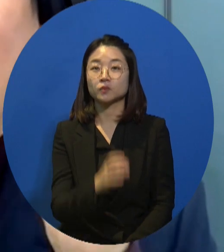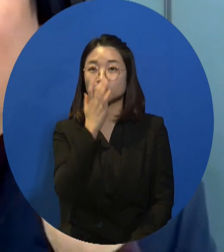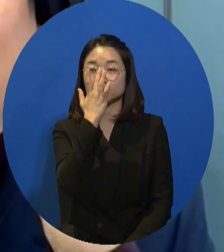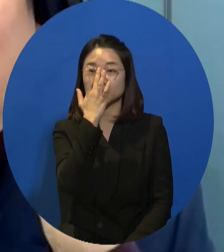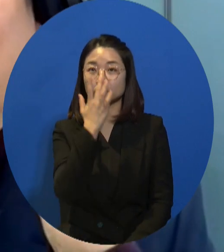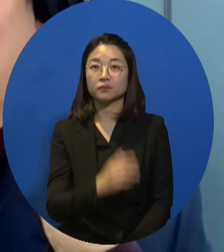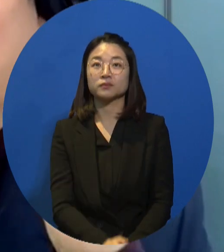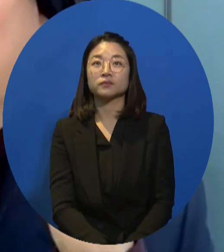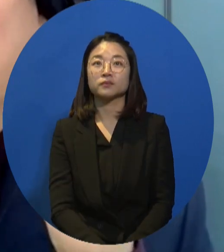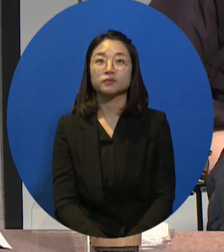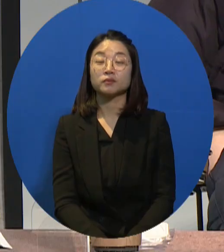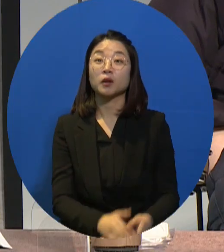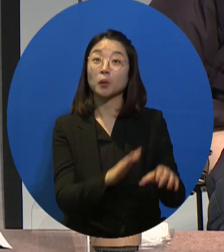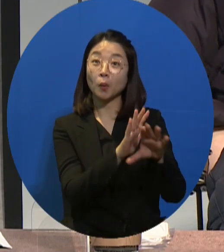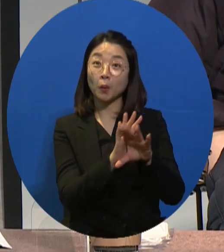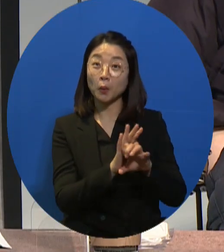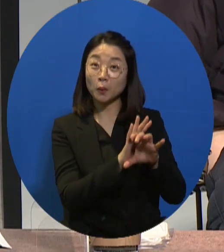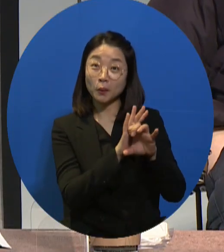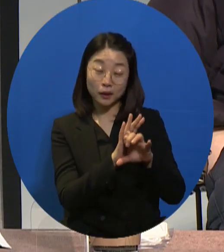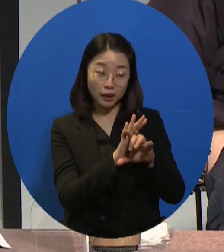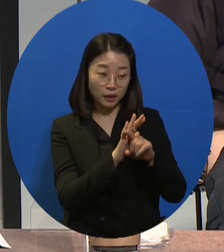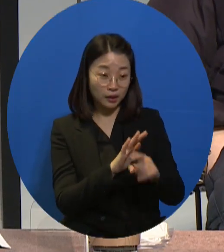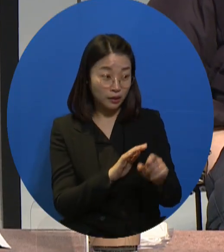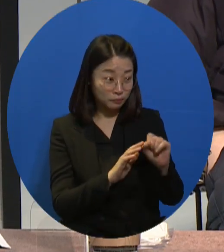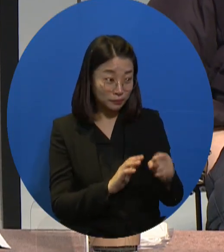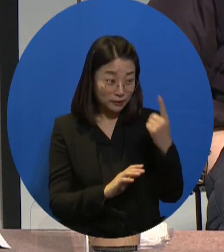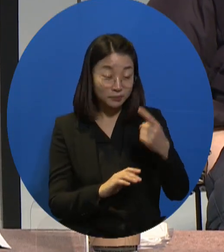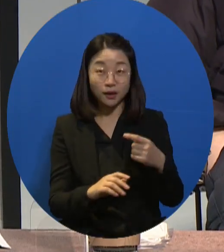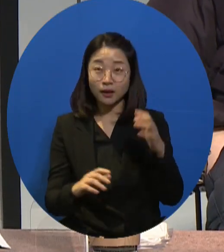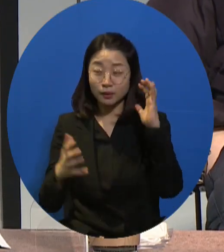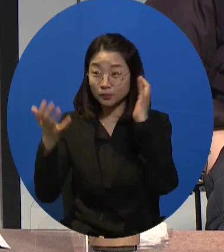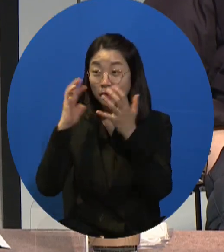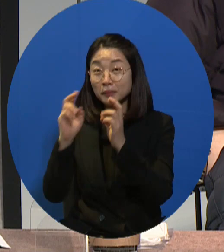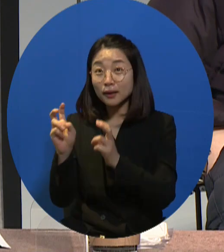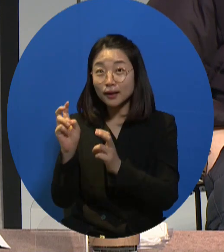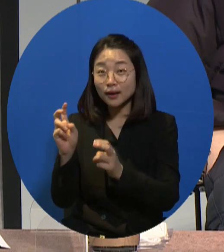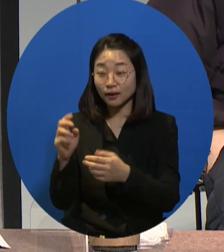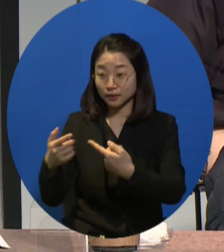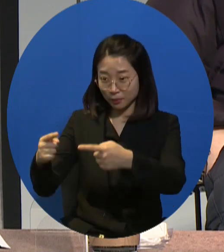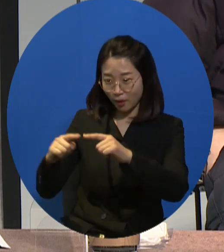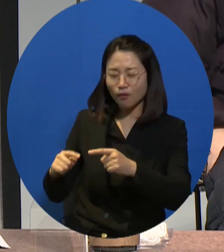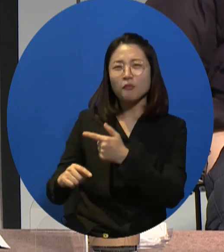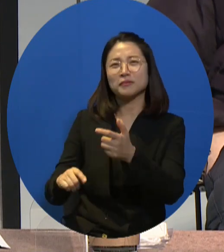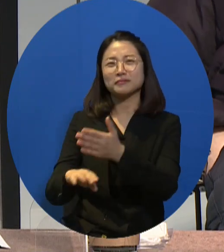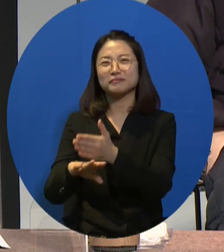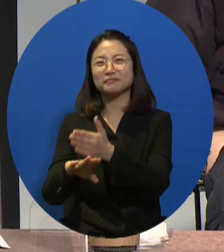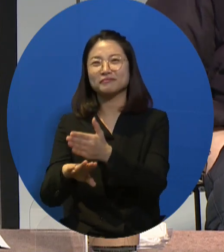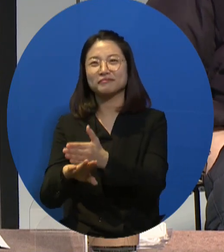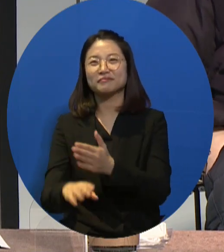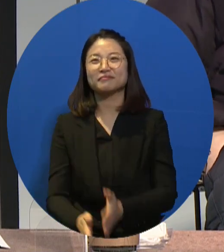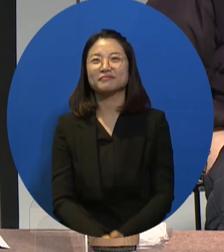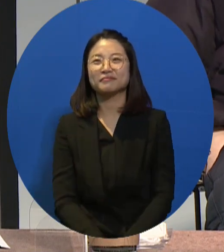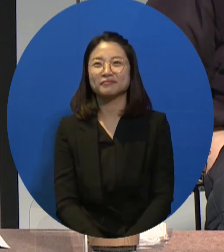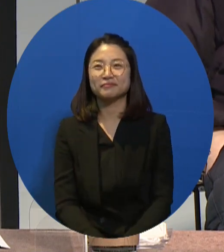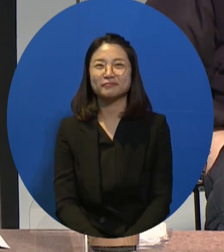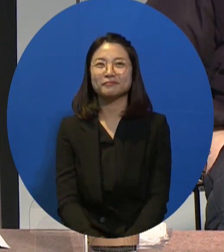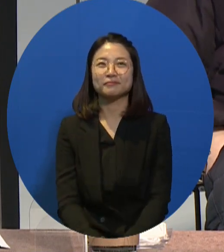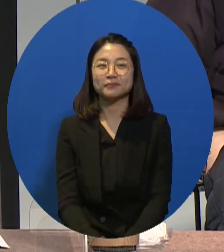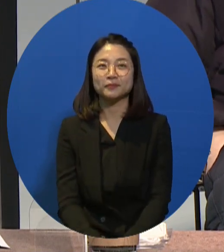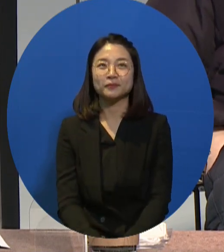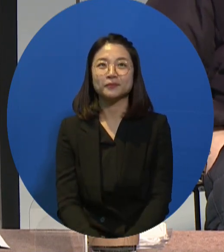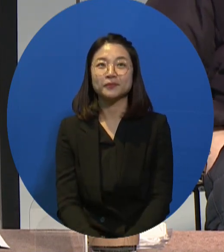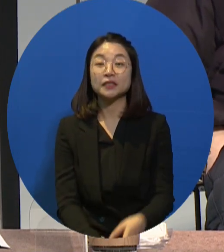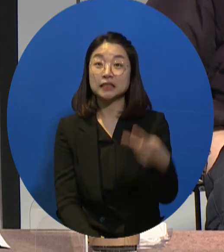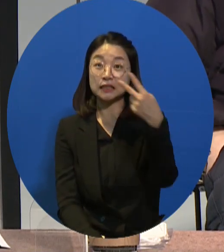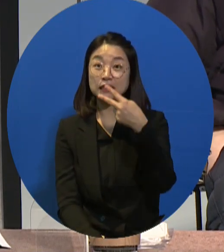It is a pleasure to meet you, Director Kuo. I know that right now the COVID situation is quite severe in Seoul. Thank you very much for participating in this